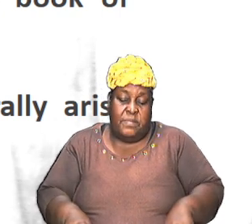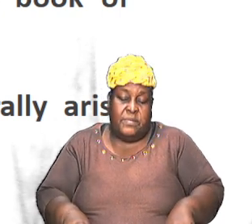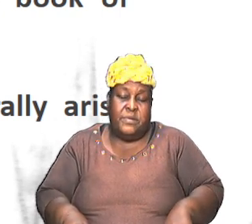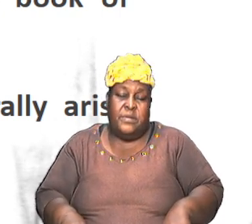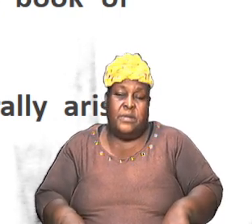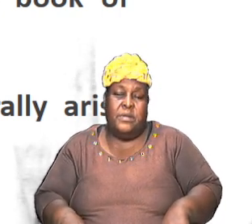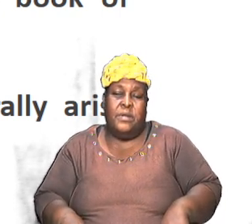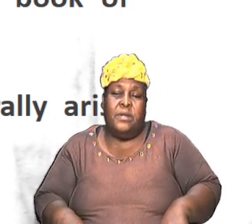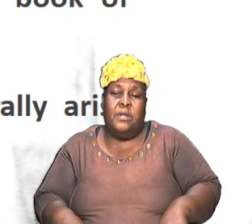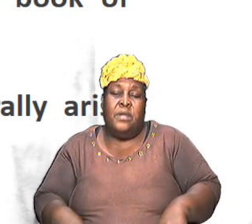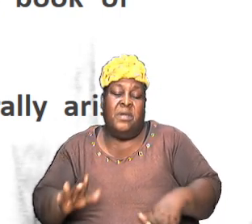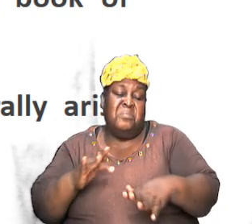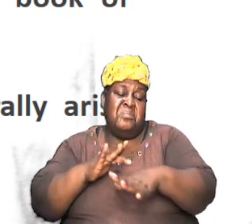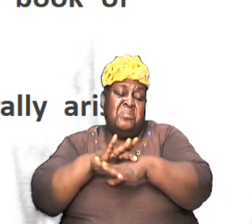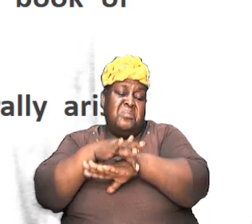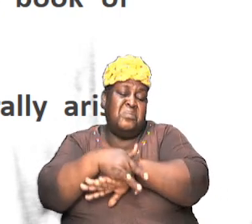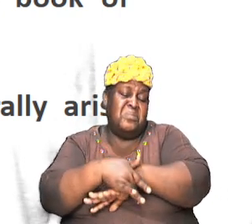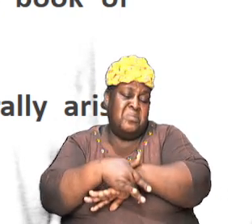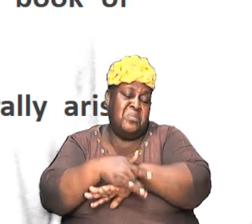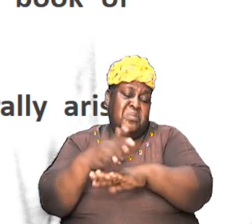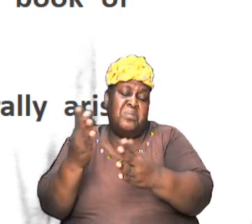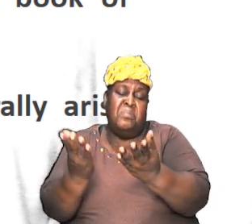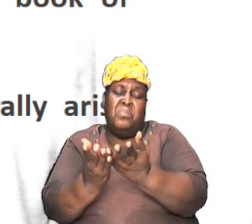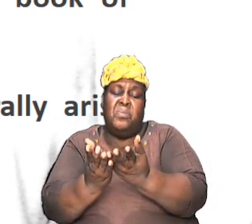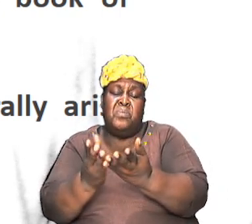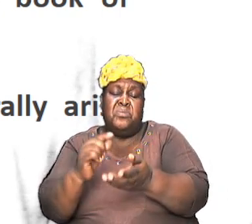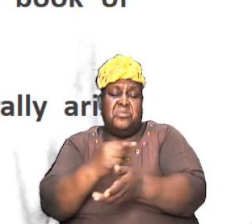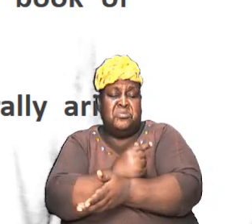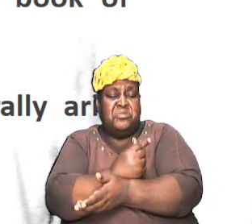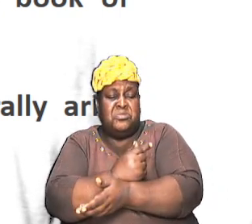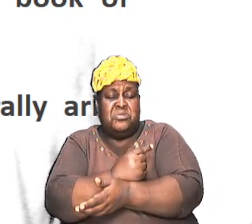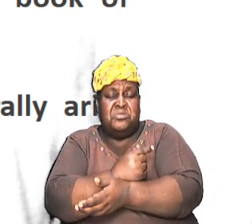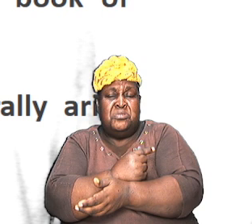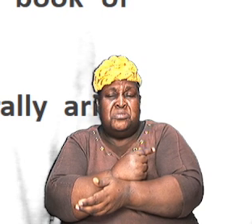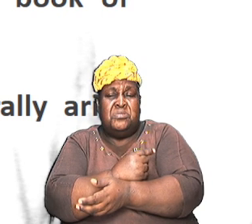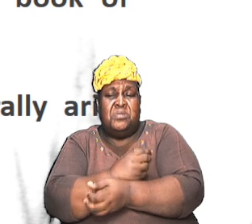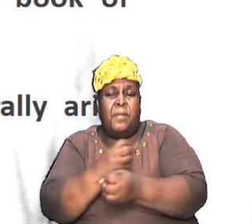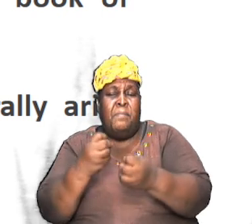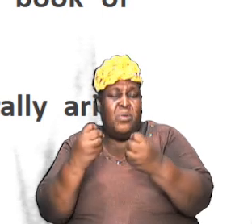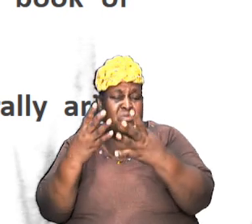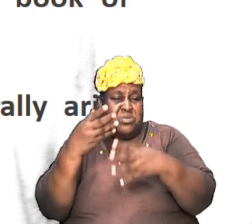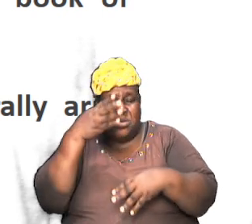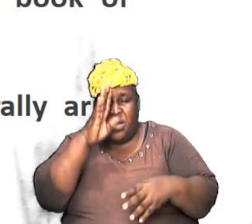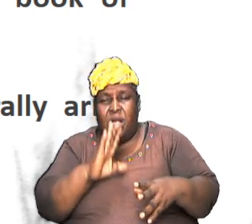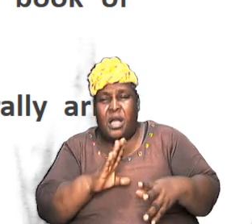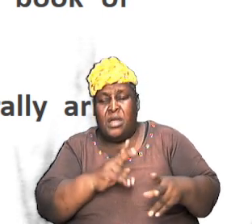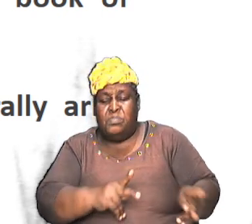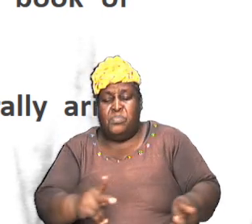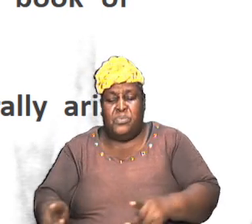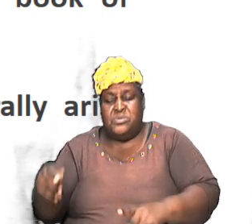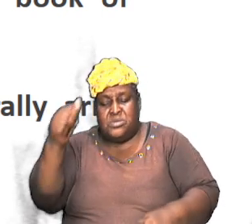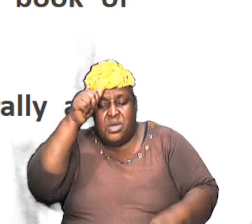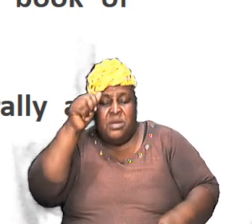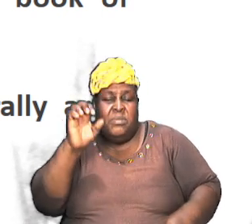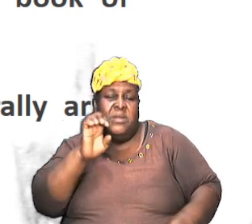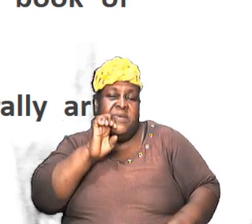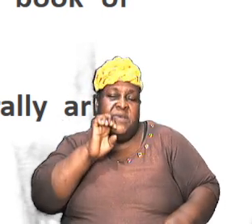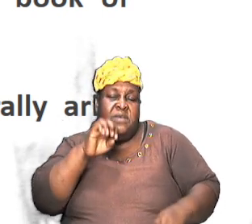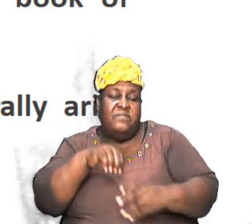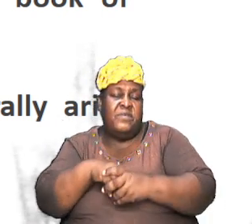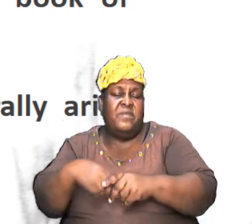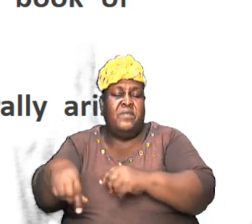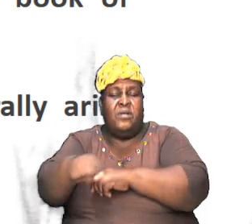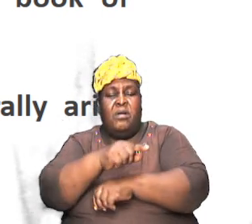as early as the book of Genesis was and as much as God placed Adam and Eve in the garden